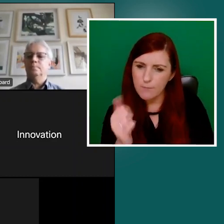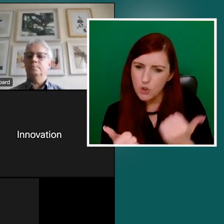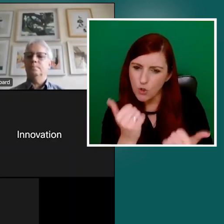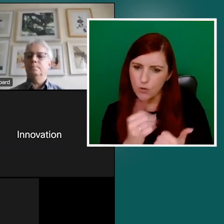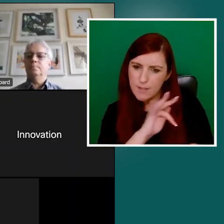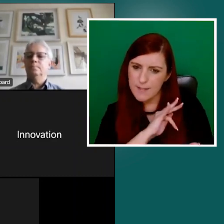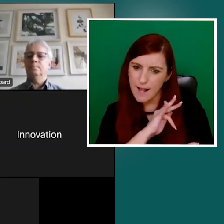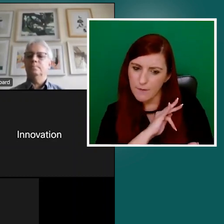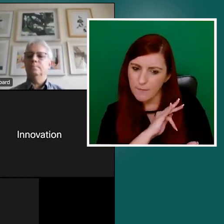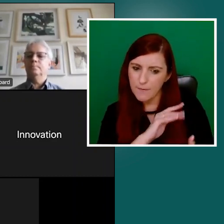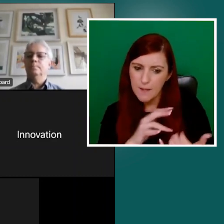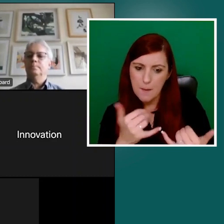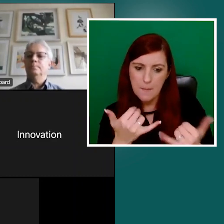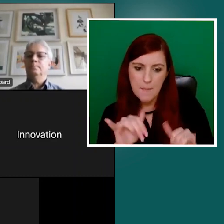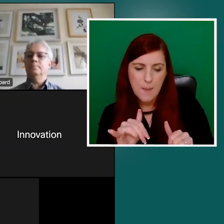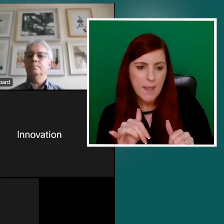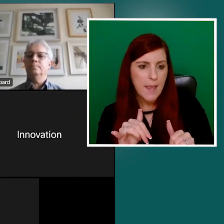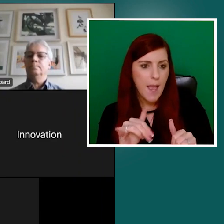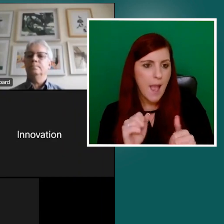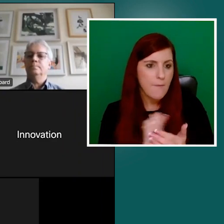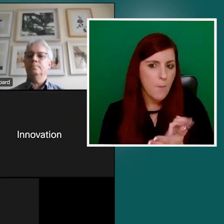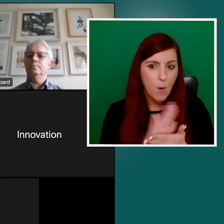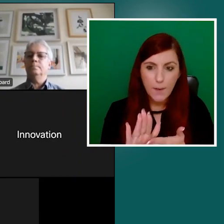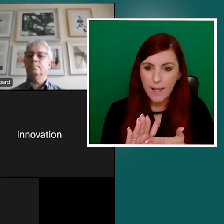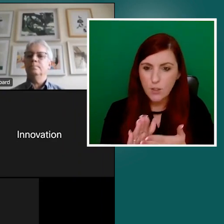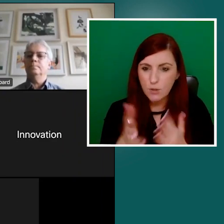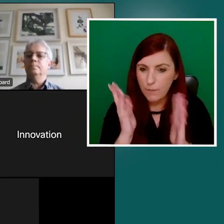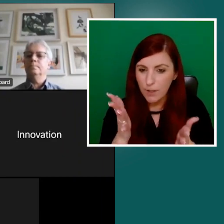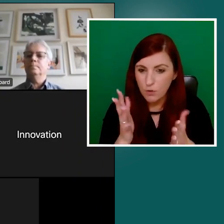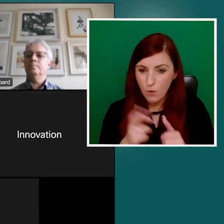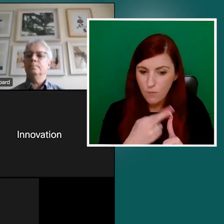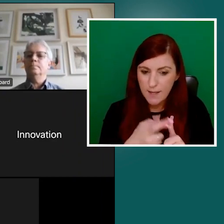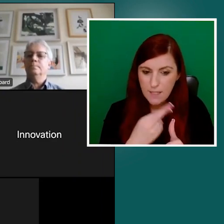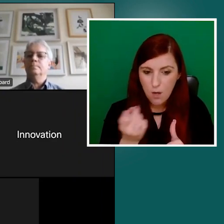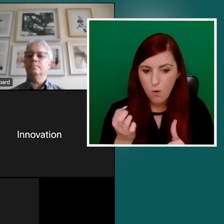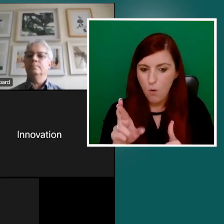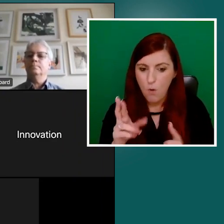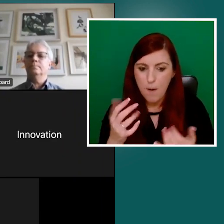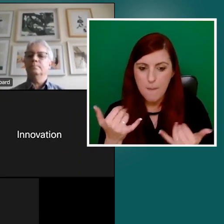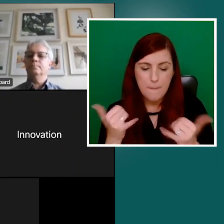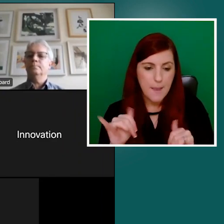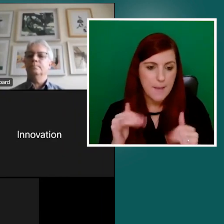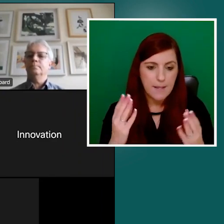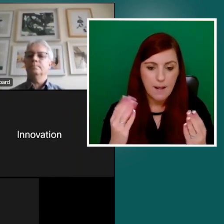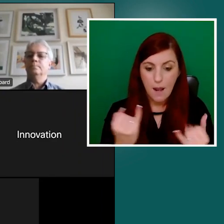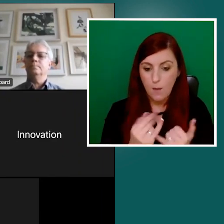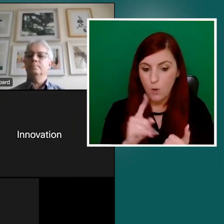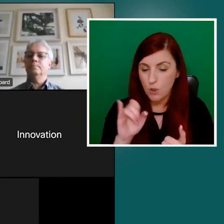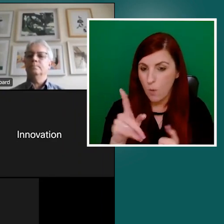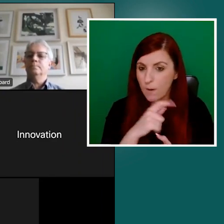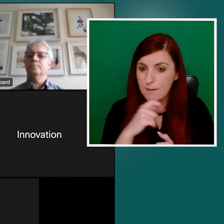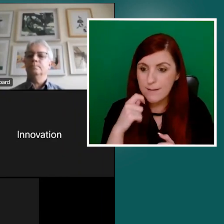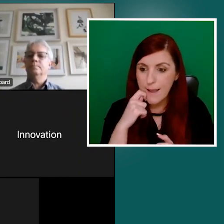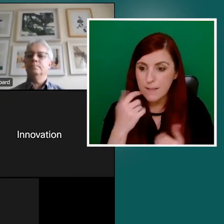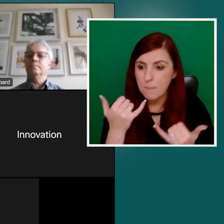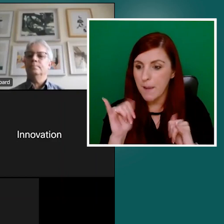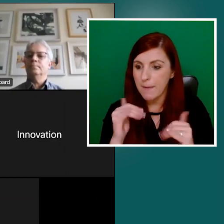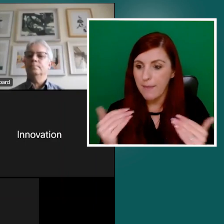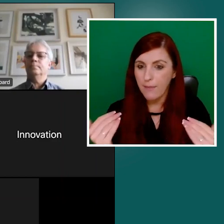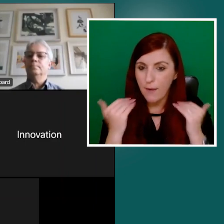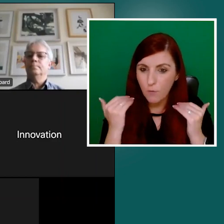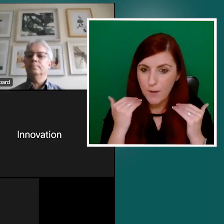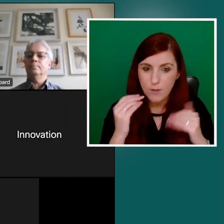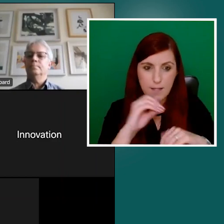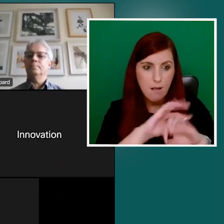or, you know, even, and Donal mentioned it, you know, the, the information that goes on the website, you know, you're looking at, at text